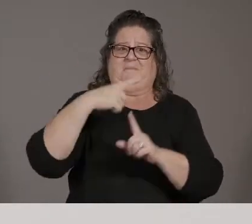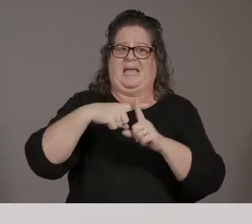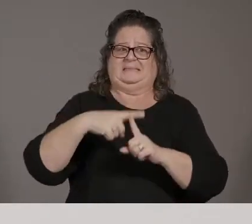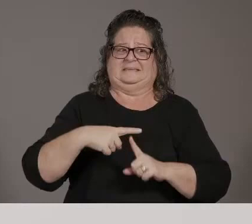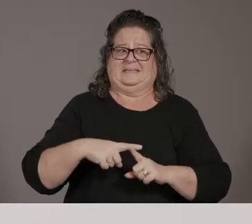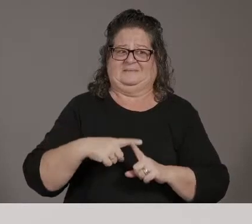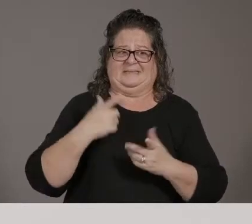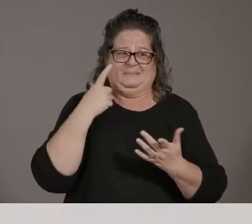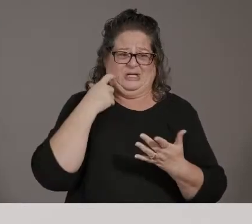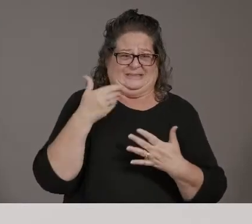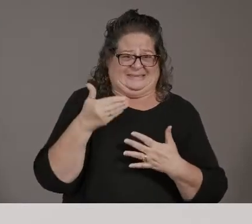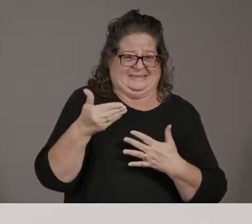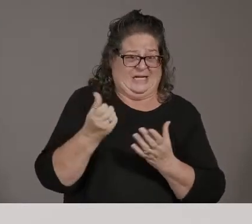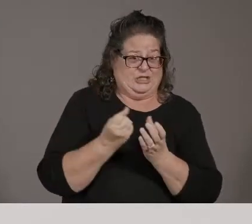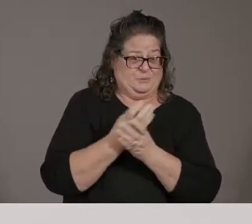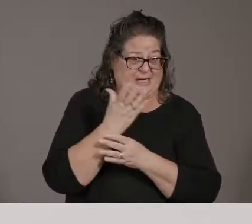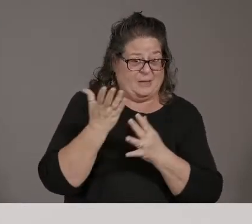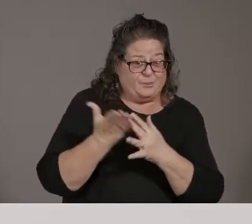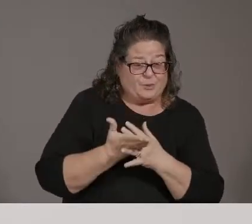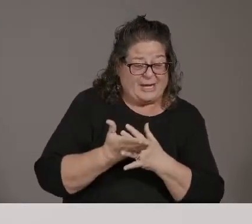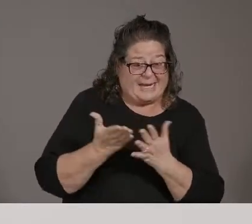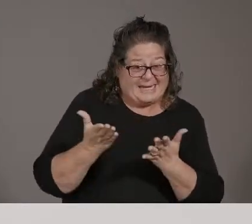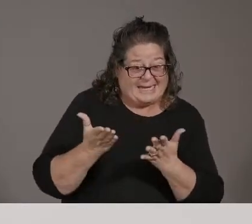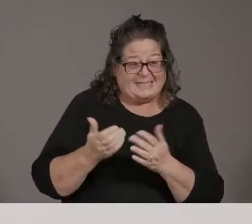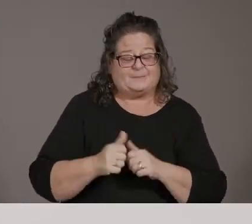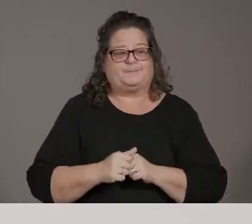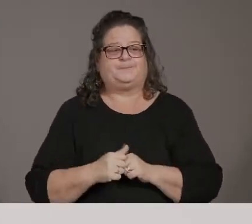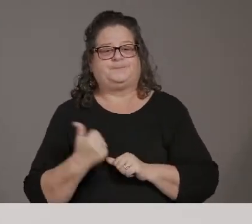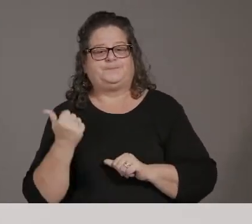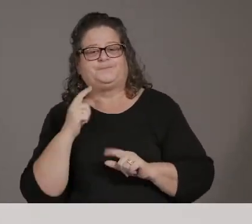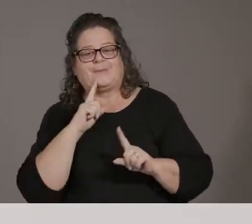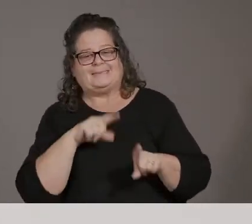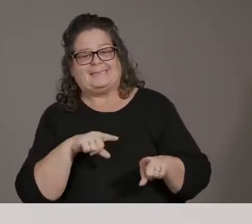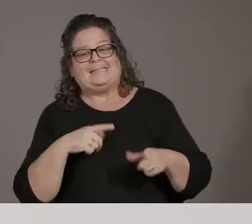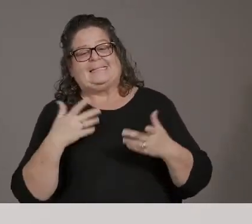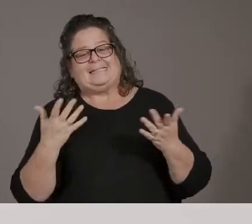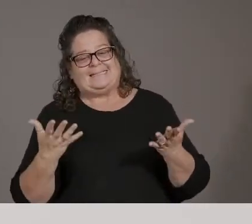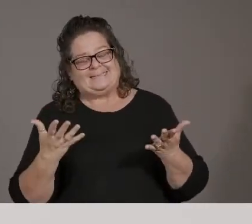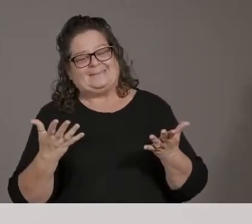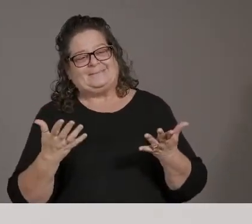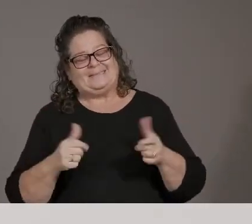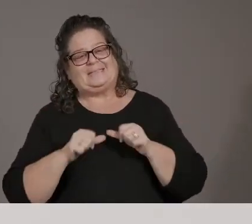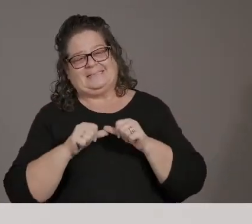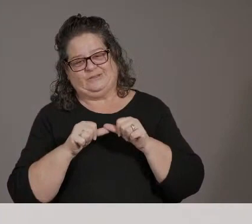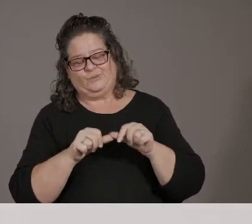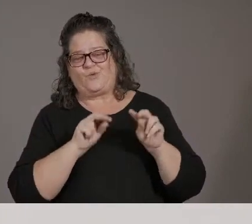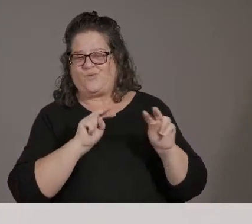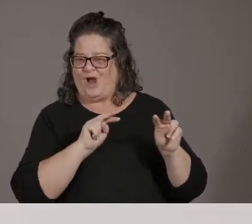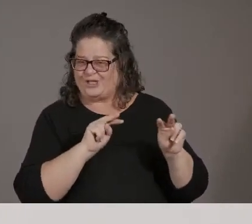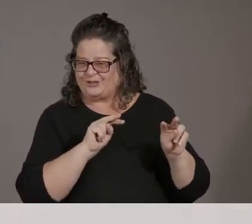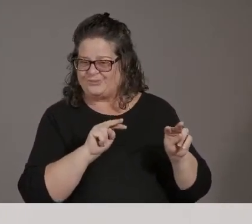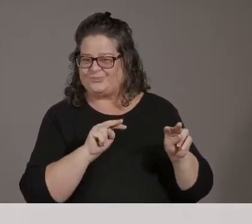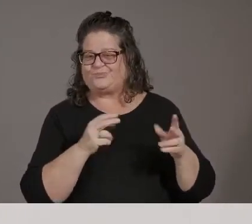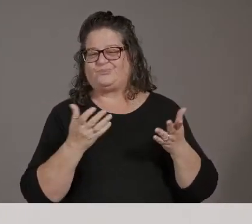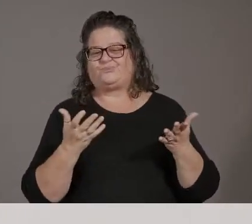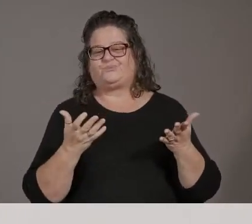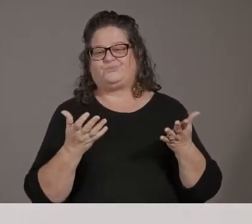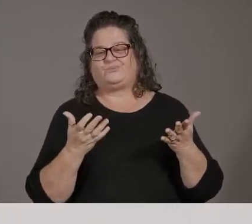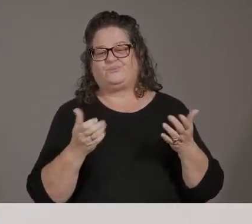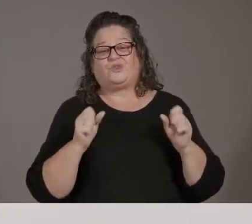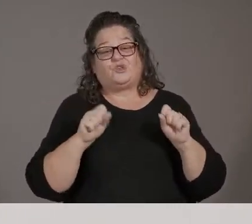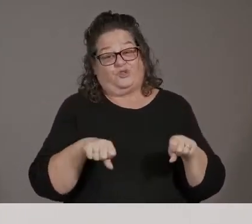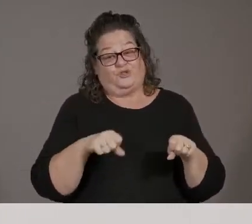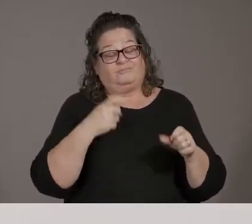So we, we continue to, um, continue to monitor. There could be a spike after, after spring break,